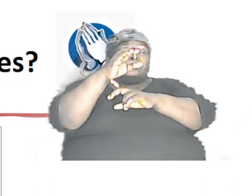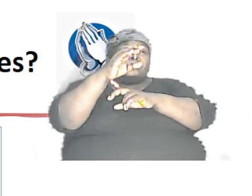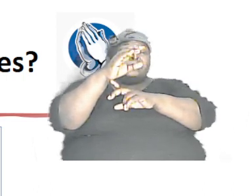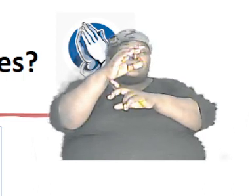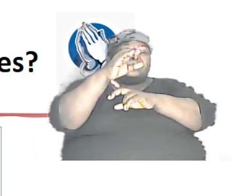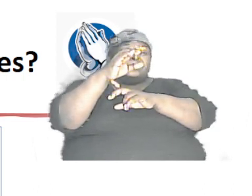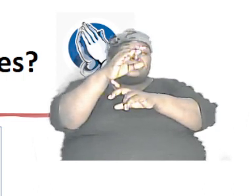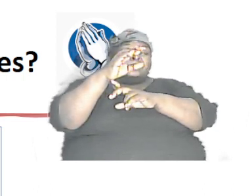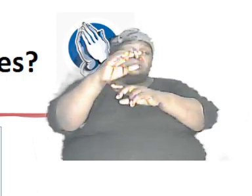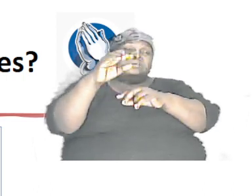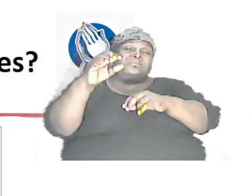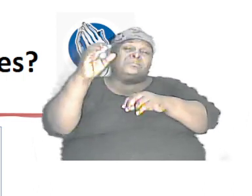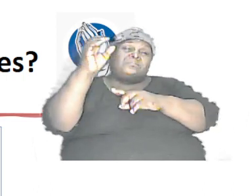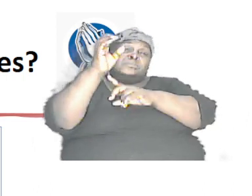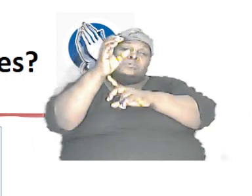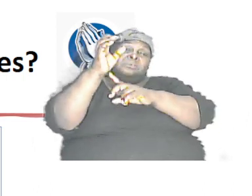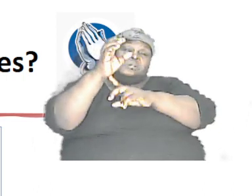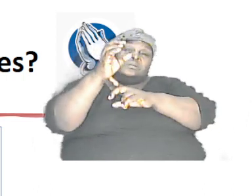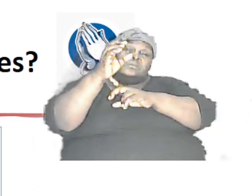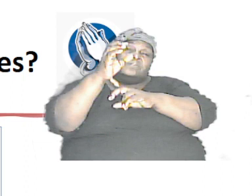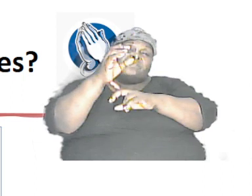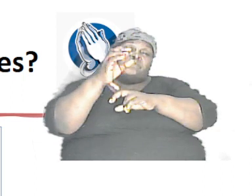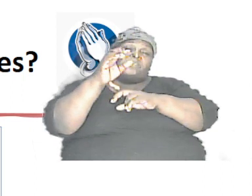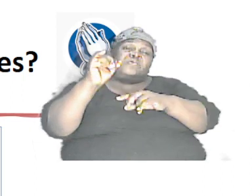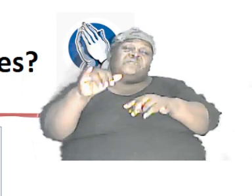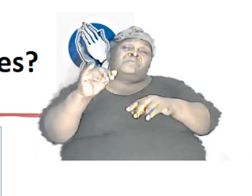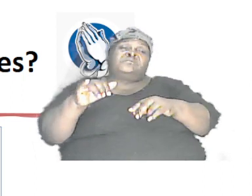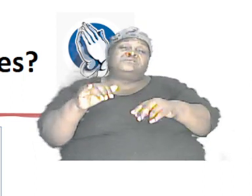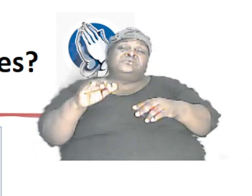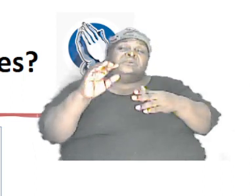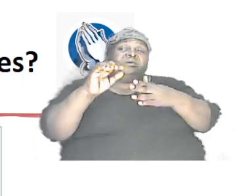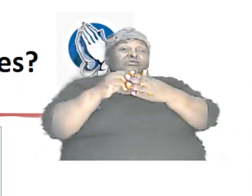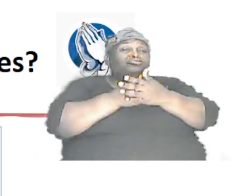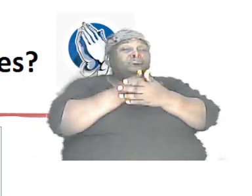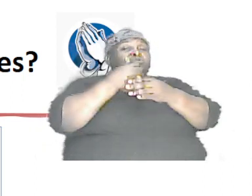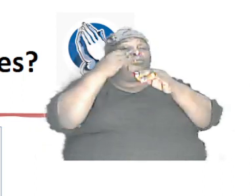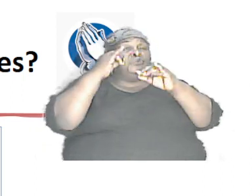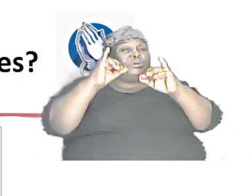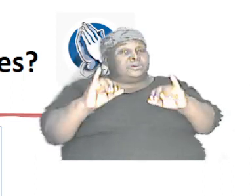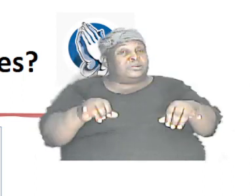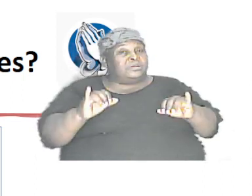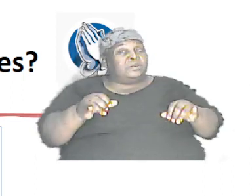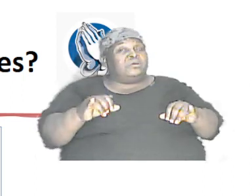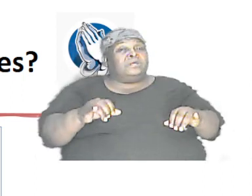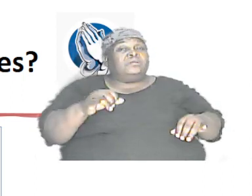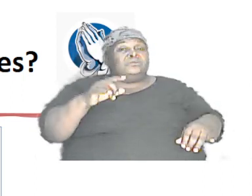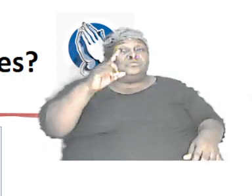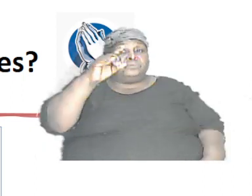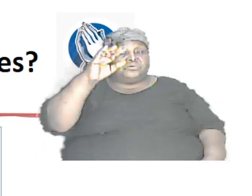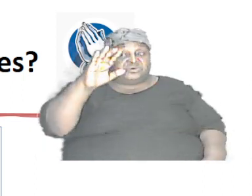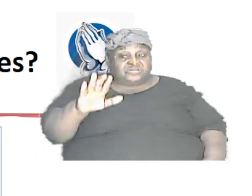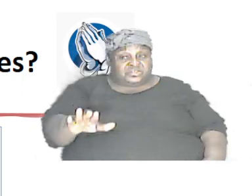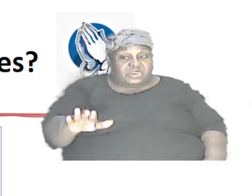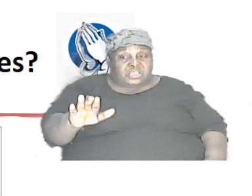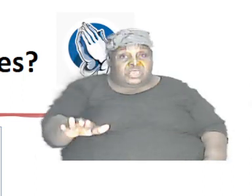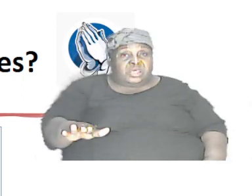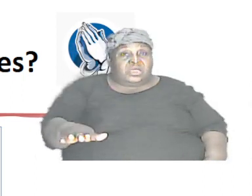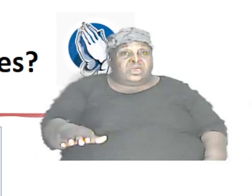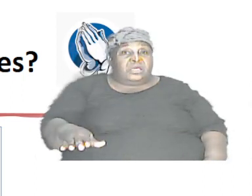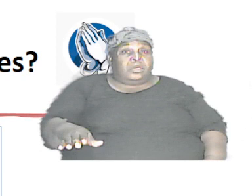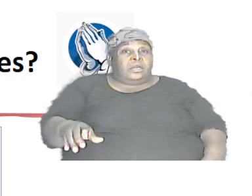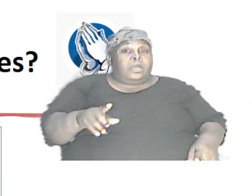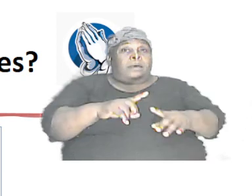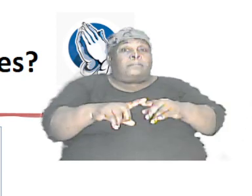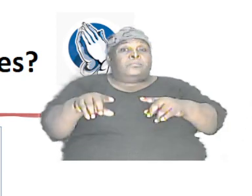cursor on it, and capital C. So that's a new individual. That is a child, but look at the